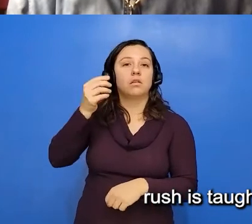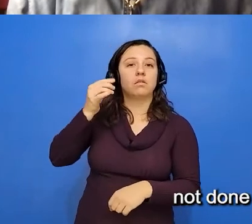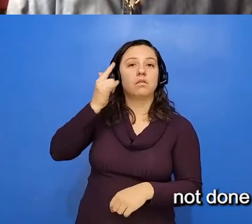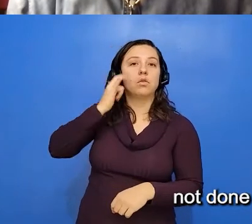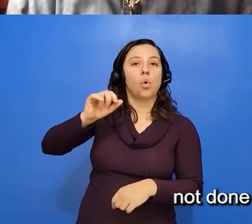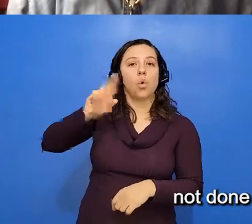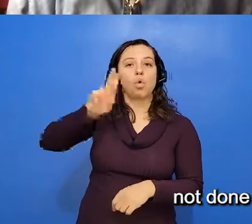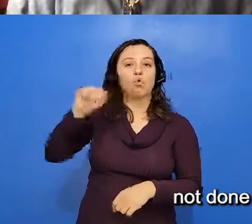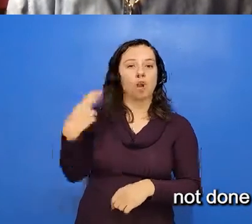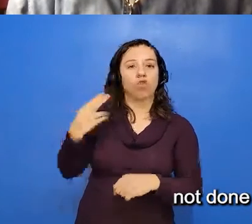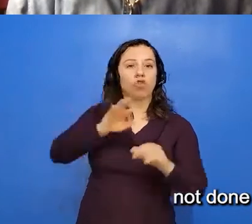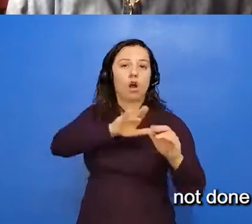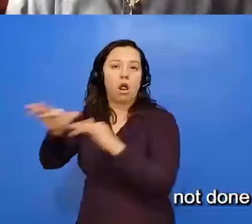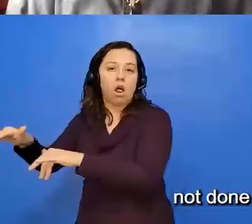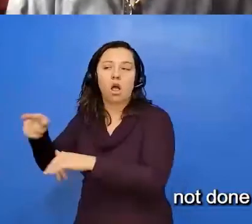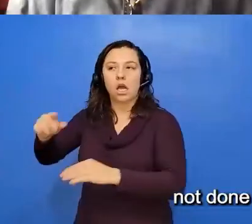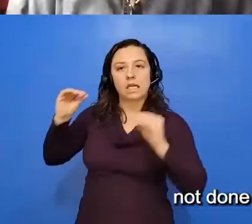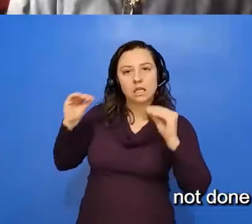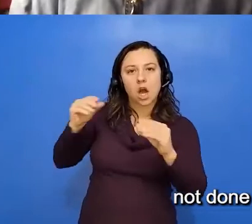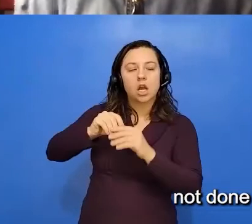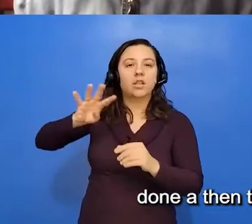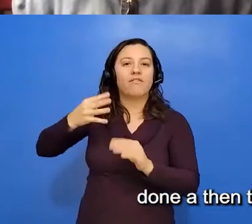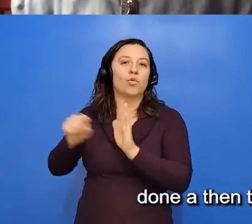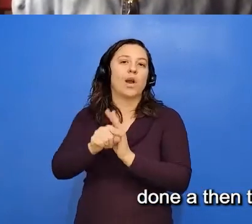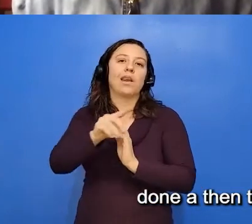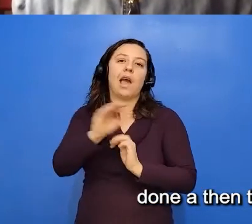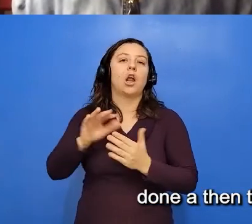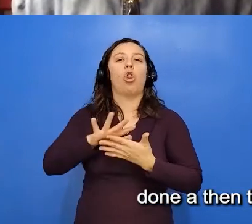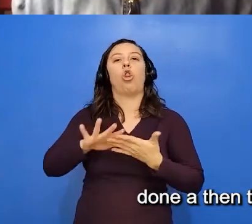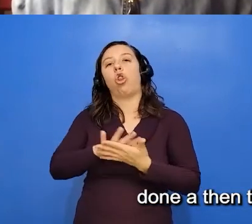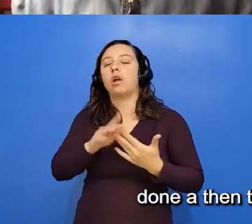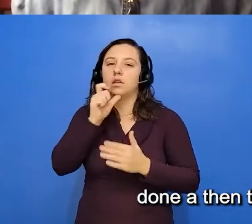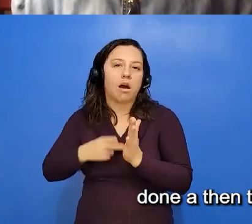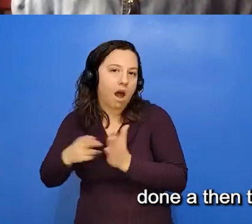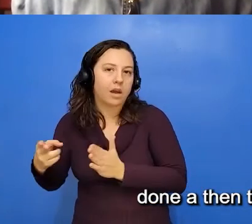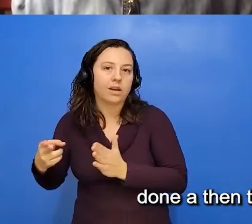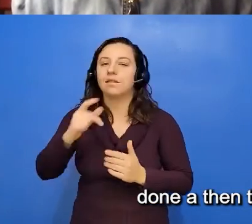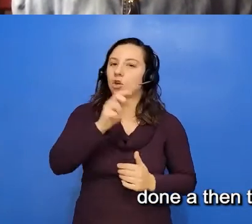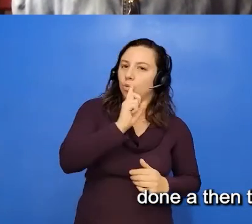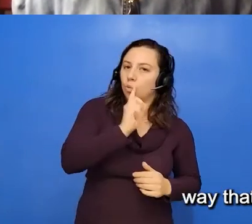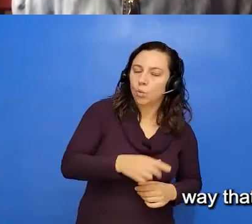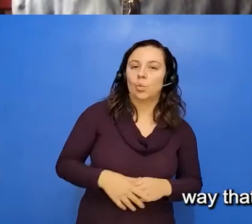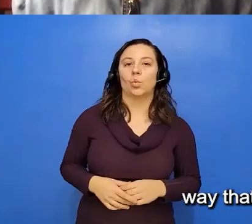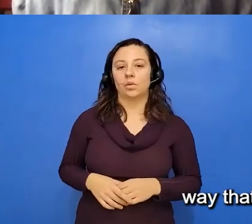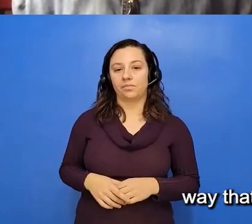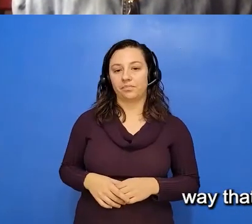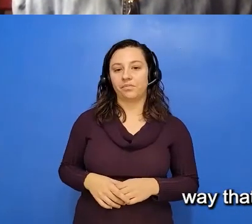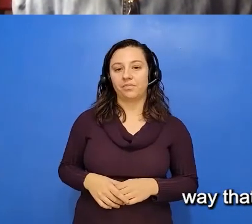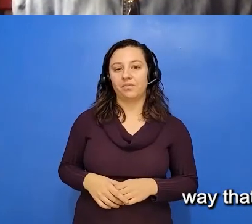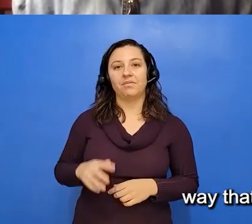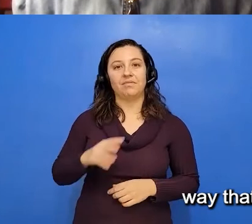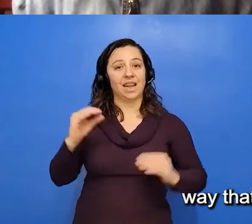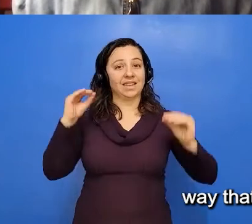grade. And it's not done in an honest way. It's not done authentically. And it's really done in a way